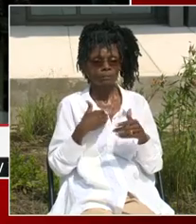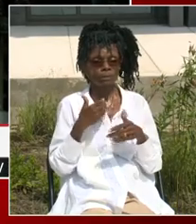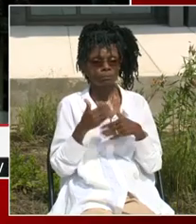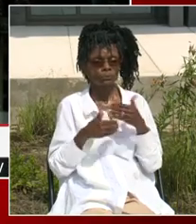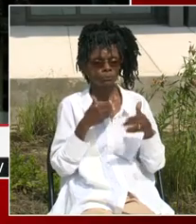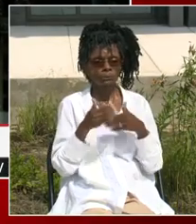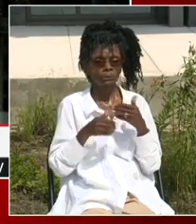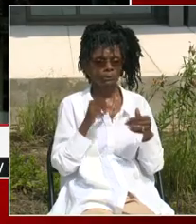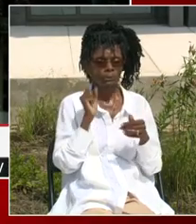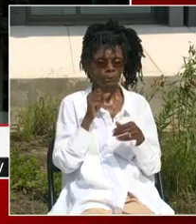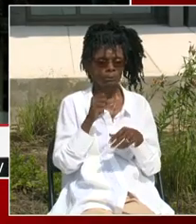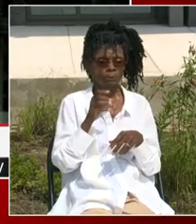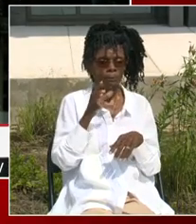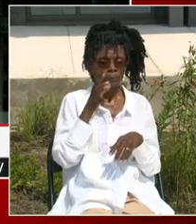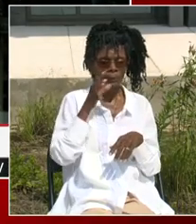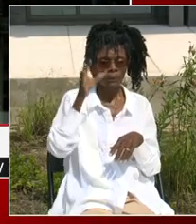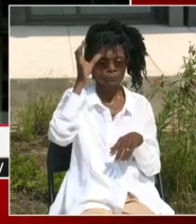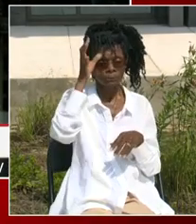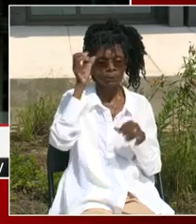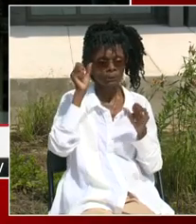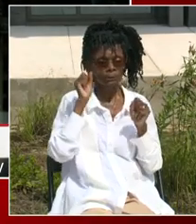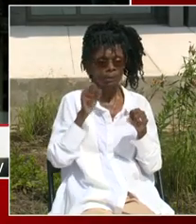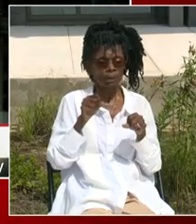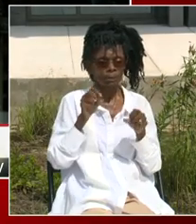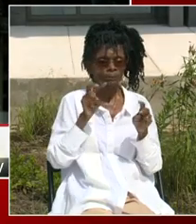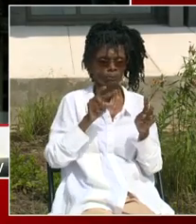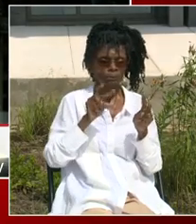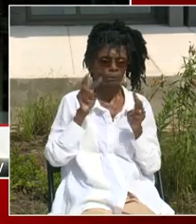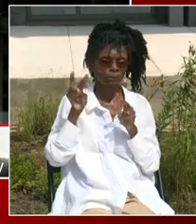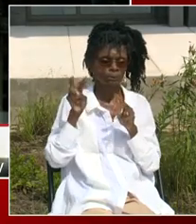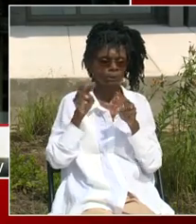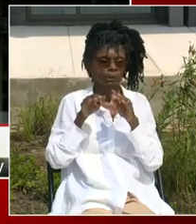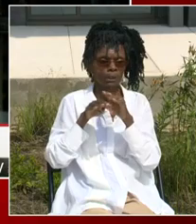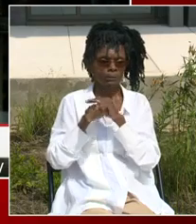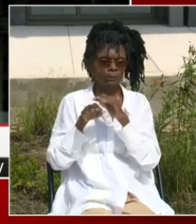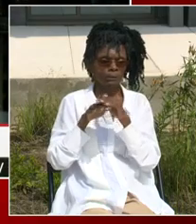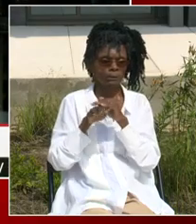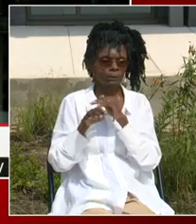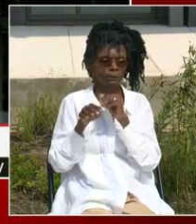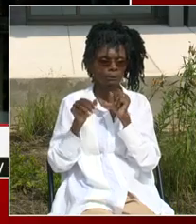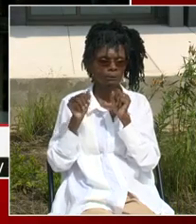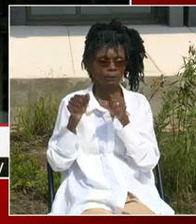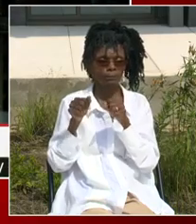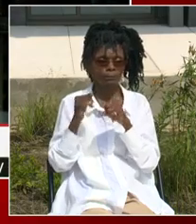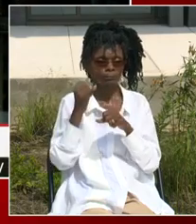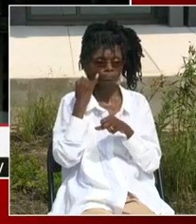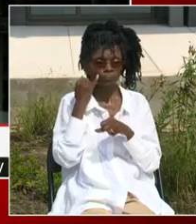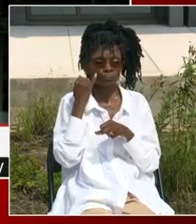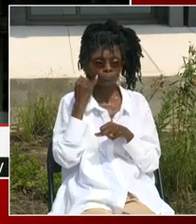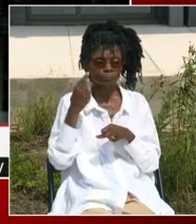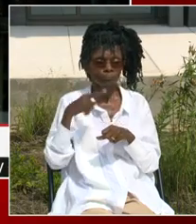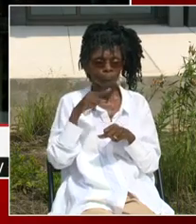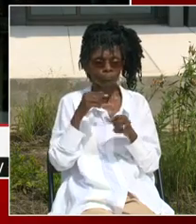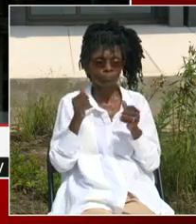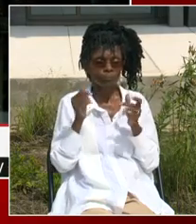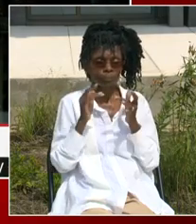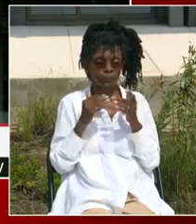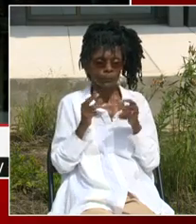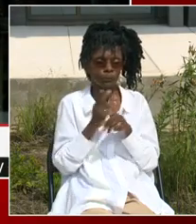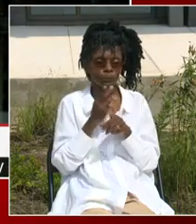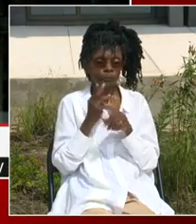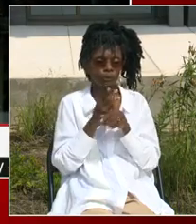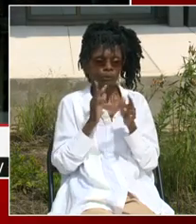we have a little over 150 parents who have accessed that process. Any other questions?